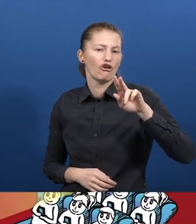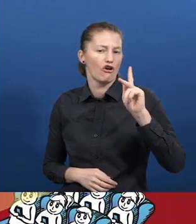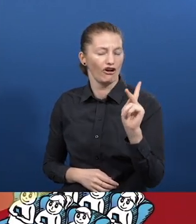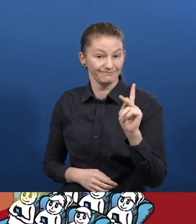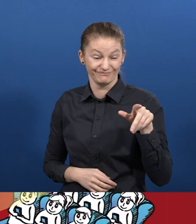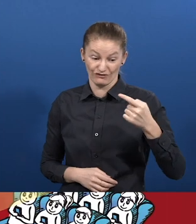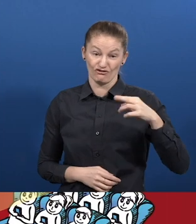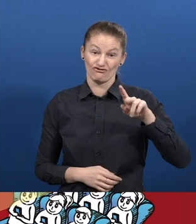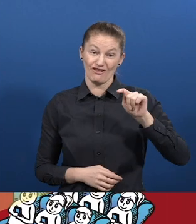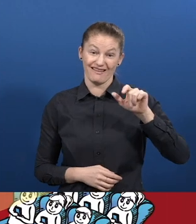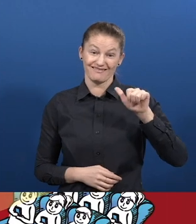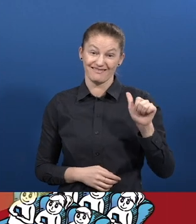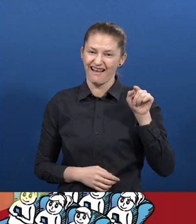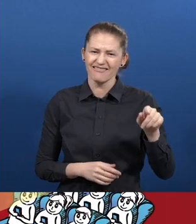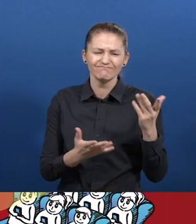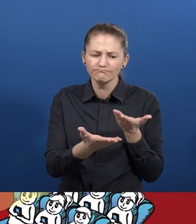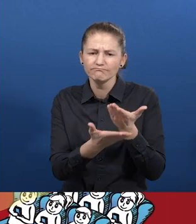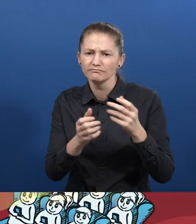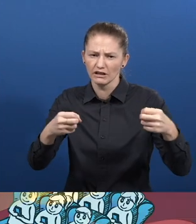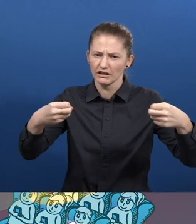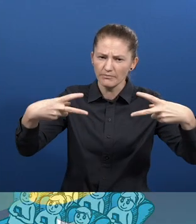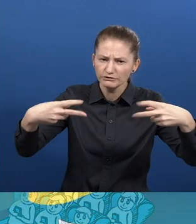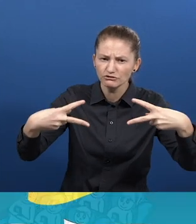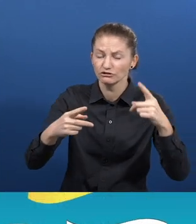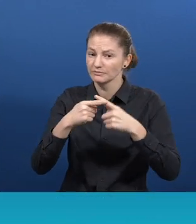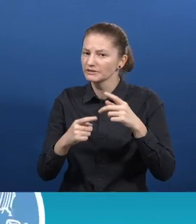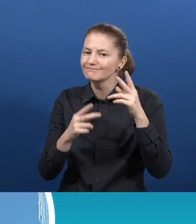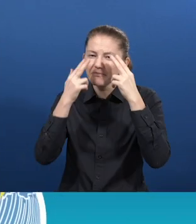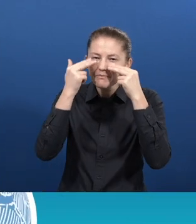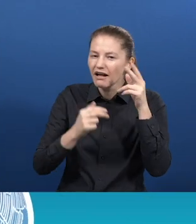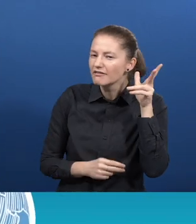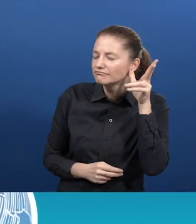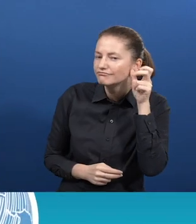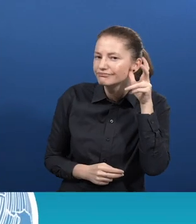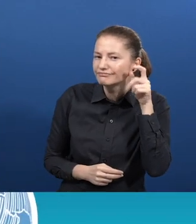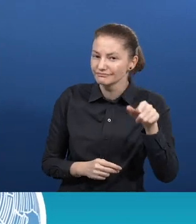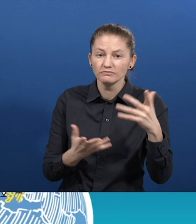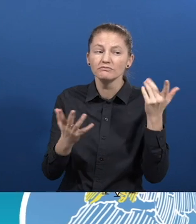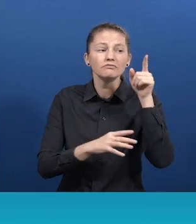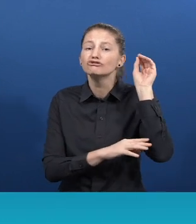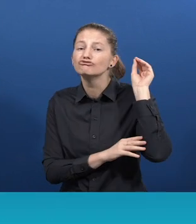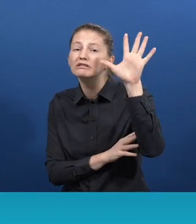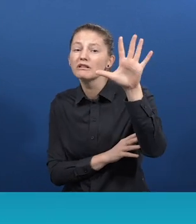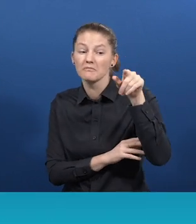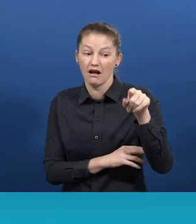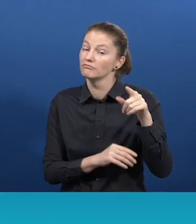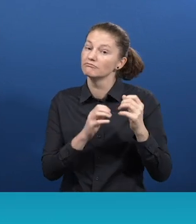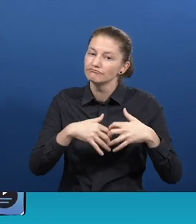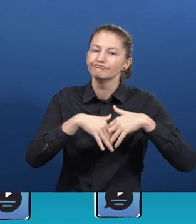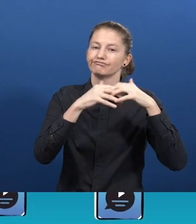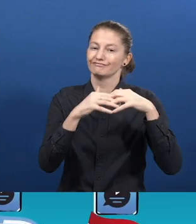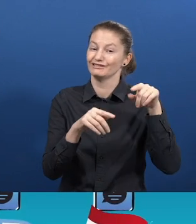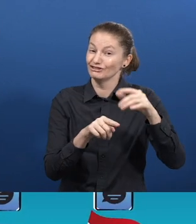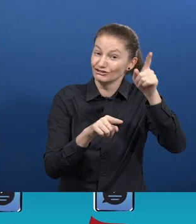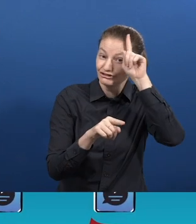in cinema spread their innovation from Germany to 30 countries across Europe, Latin America, Africa and Asia. An animated globe showing